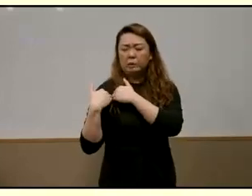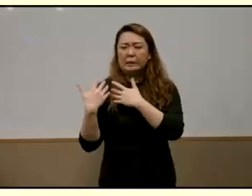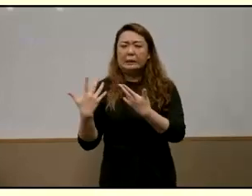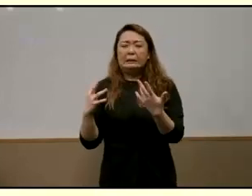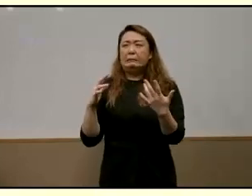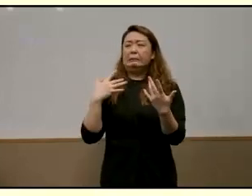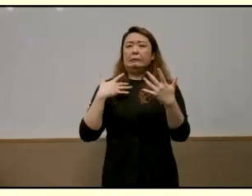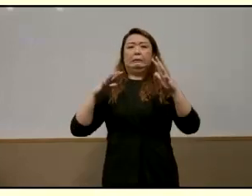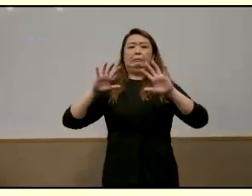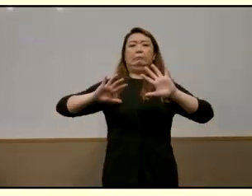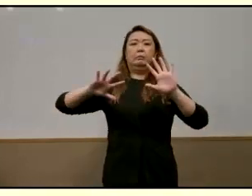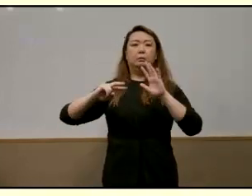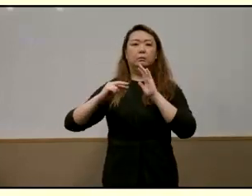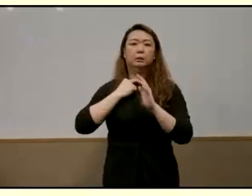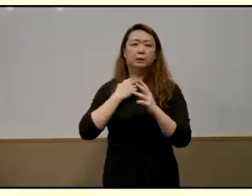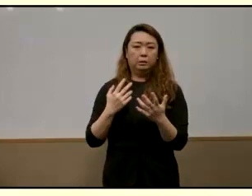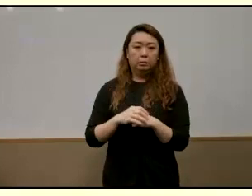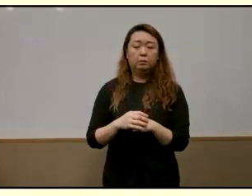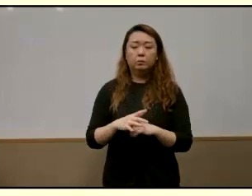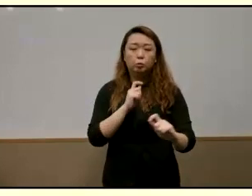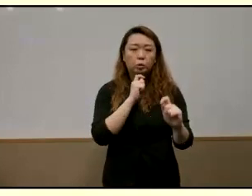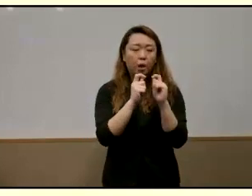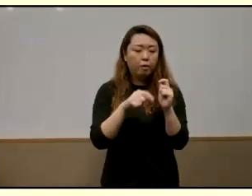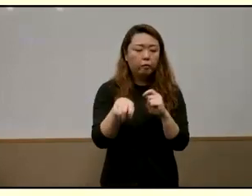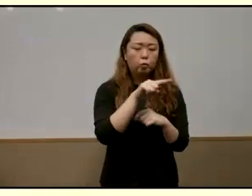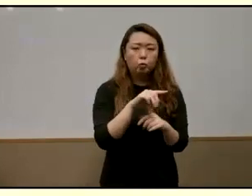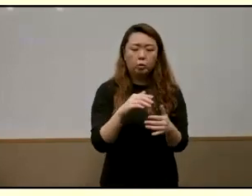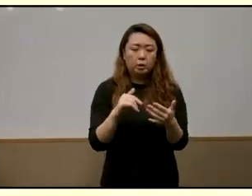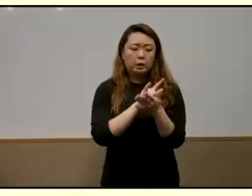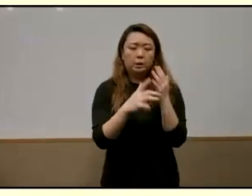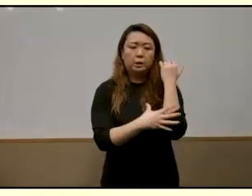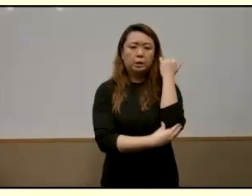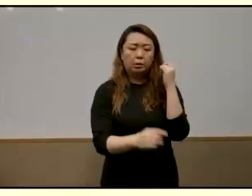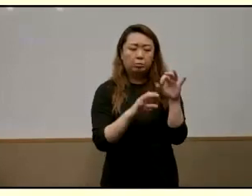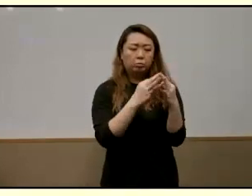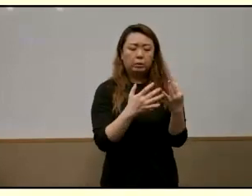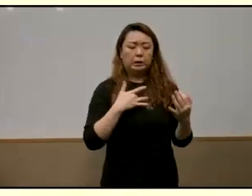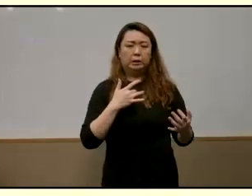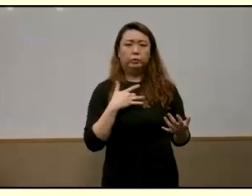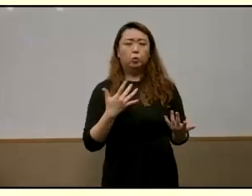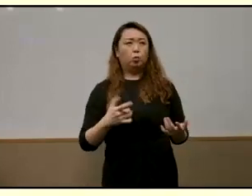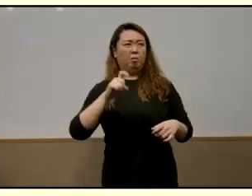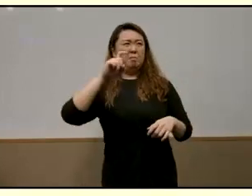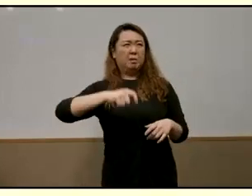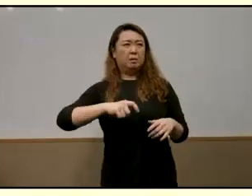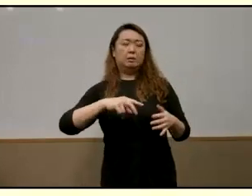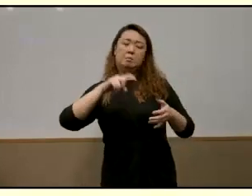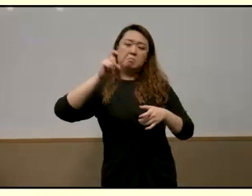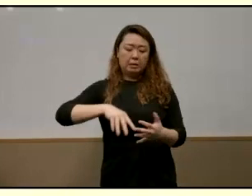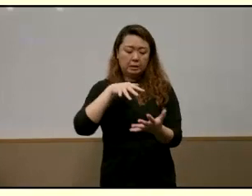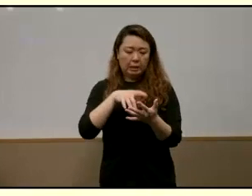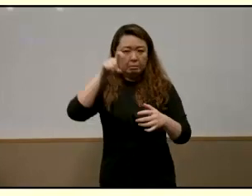so in interviews disadvantaged families felt responsibility was mainly about getting academic grades especially english and math grades